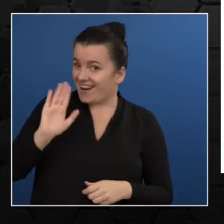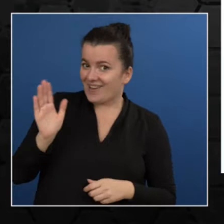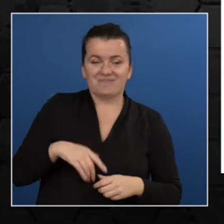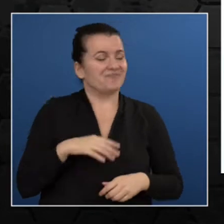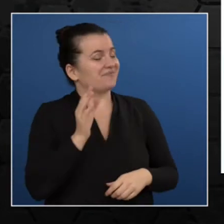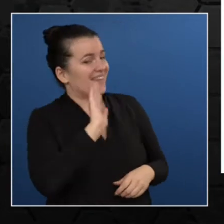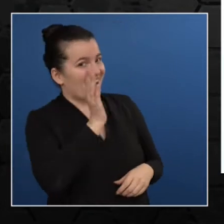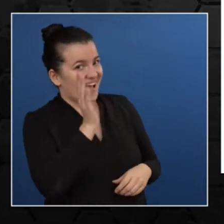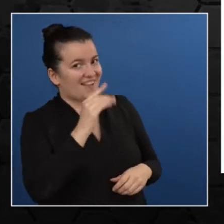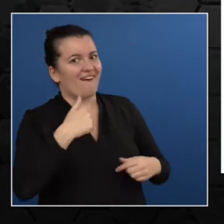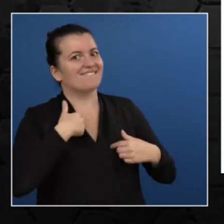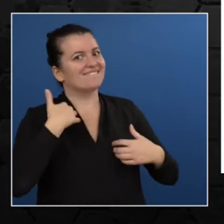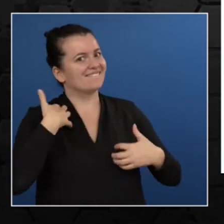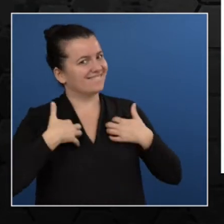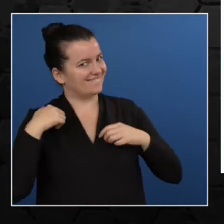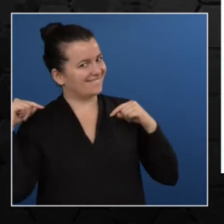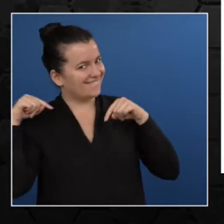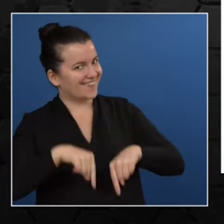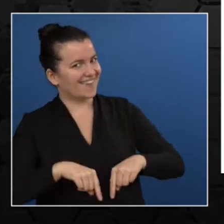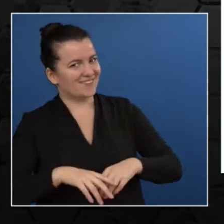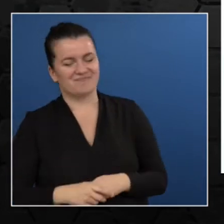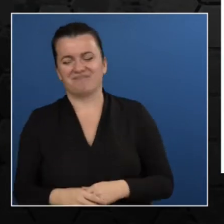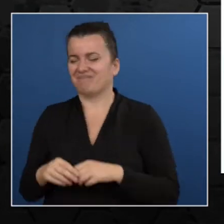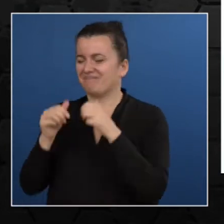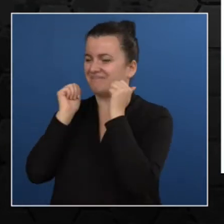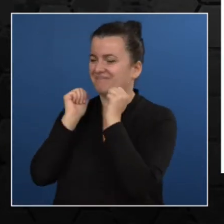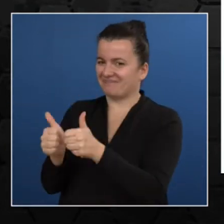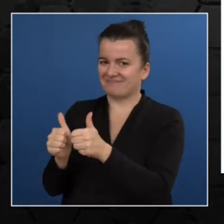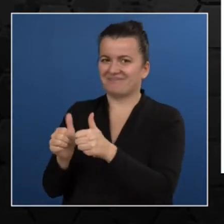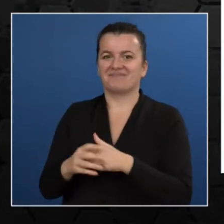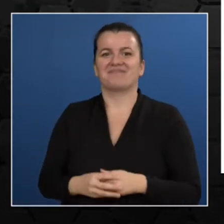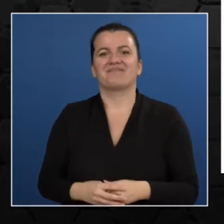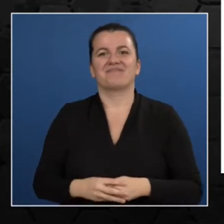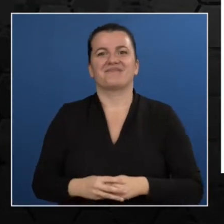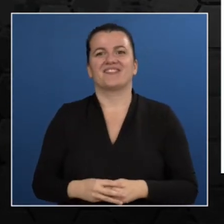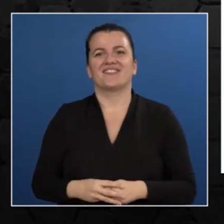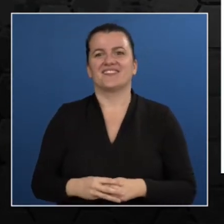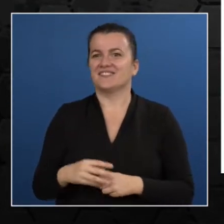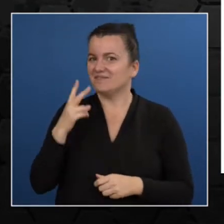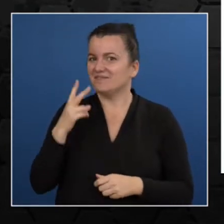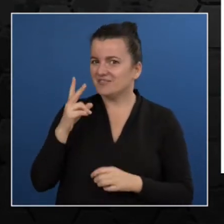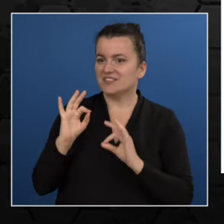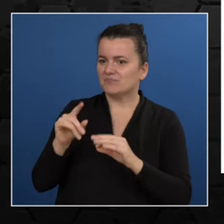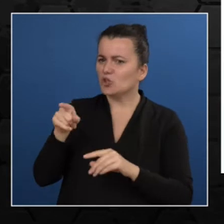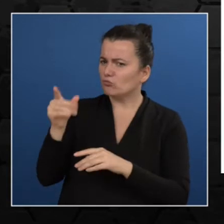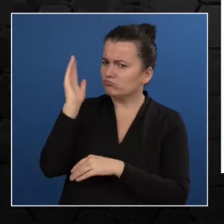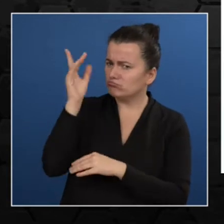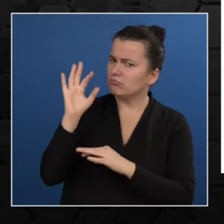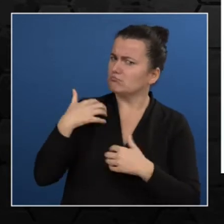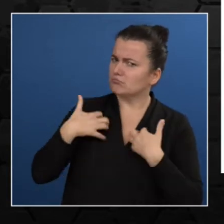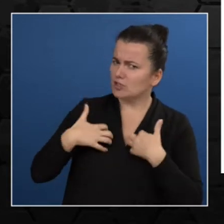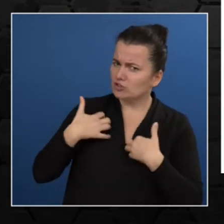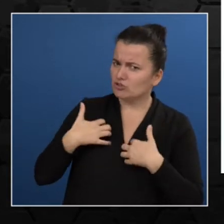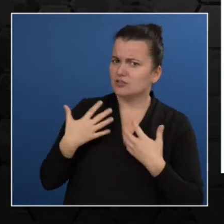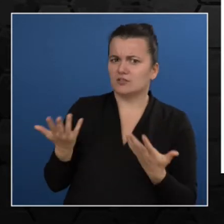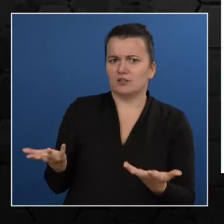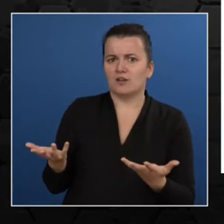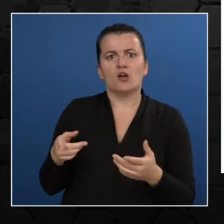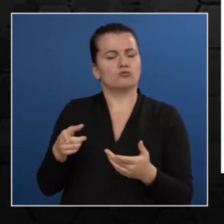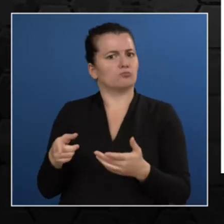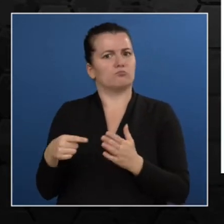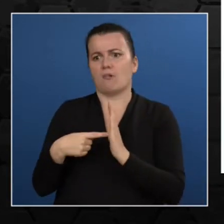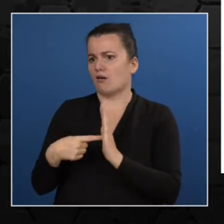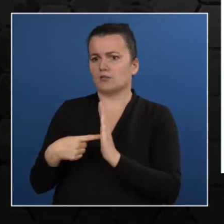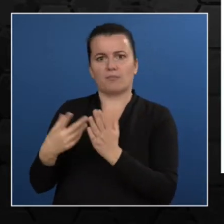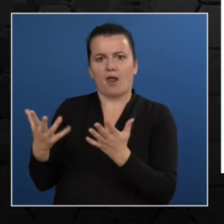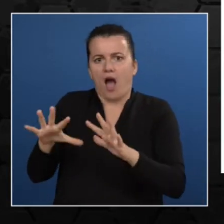for the event. Thanks. Thanks Anam for accepting the invitation. really appreciate it. Your session is really, really exciting that it is about how you can actually go ahead and get